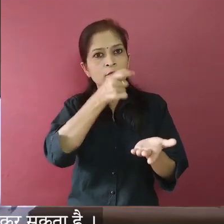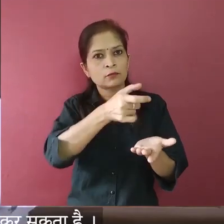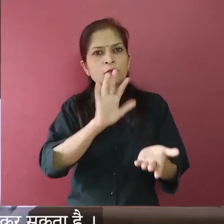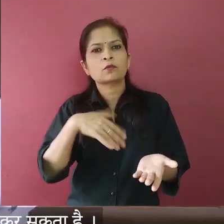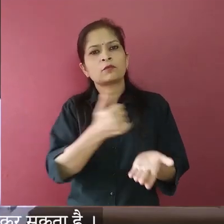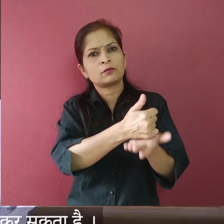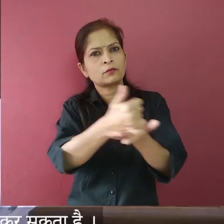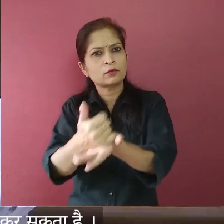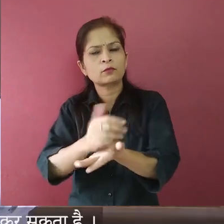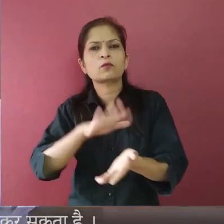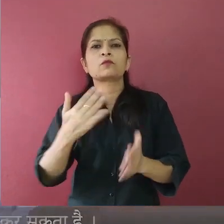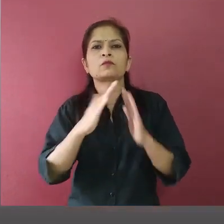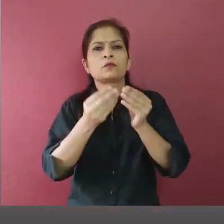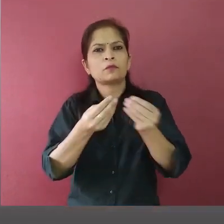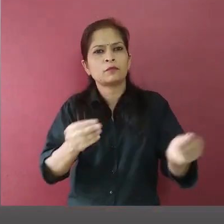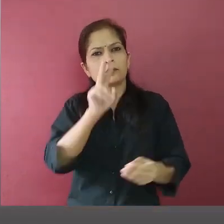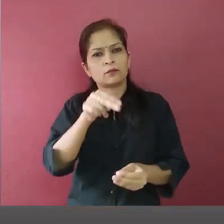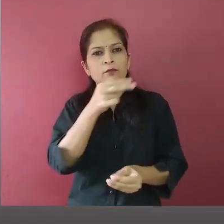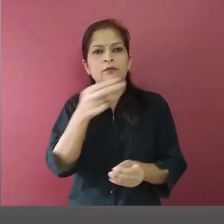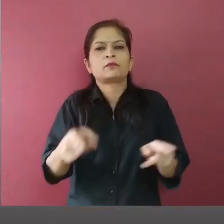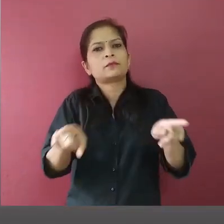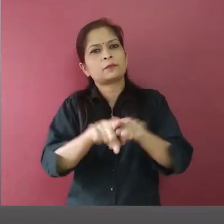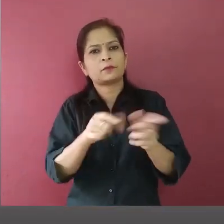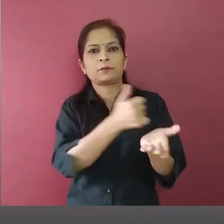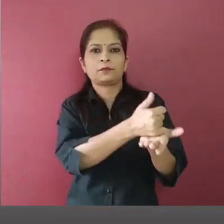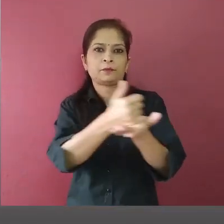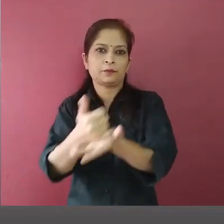also provide help if it is needed. ...